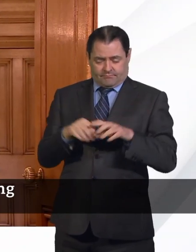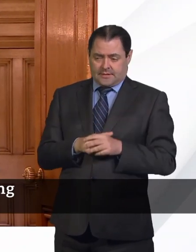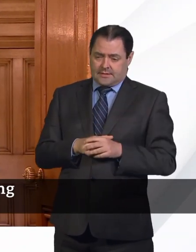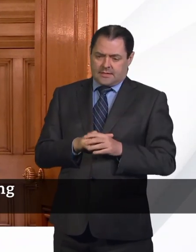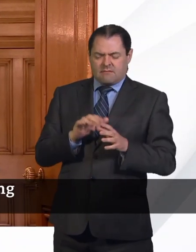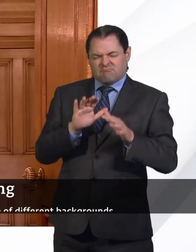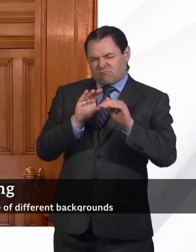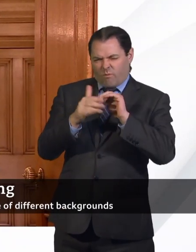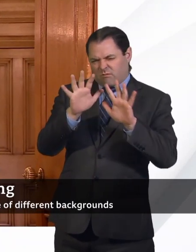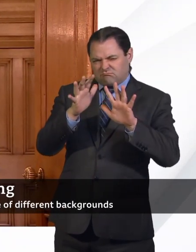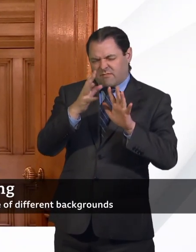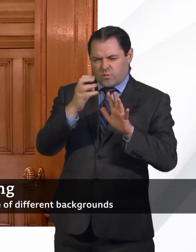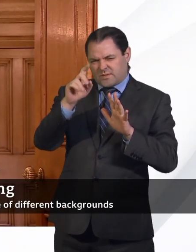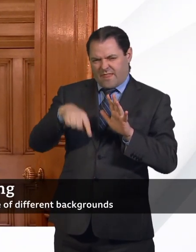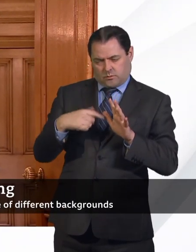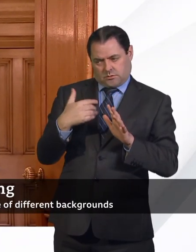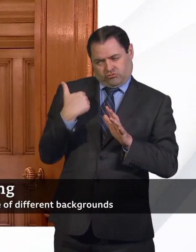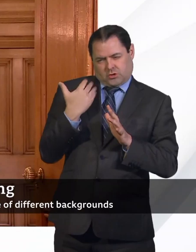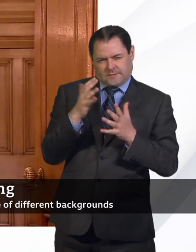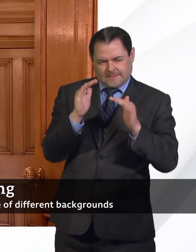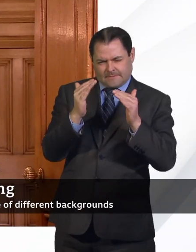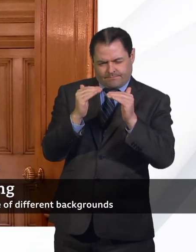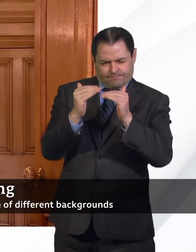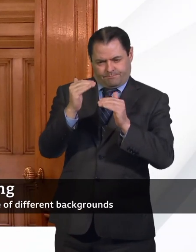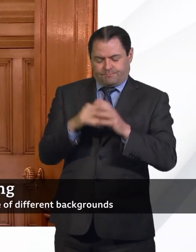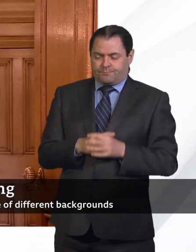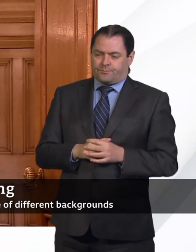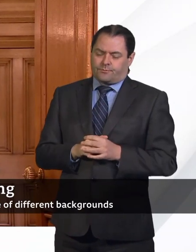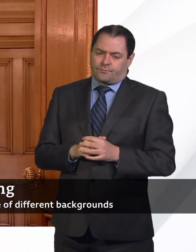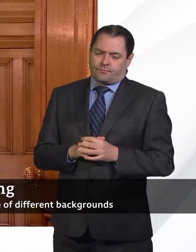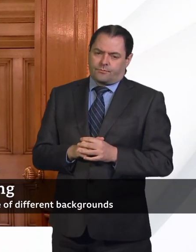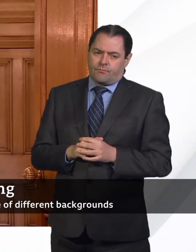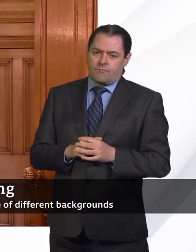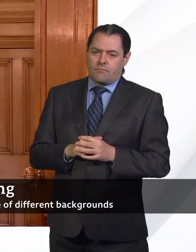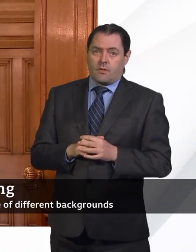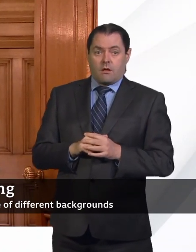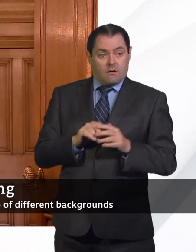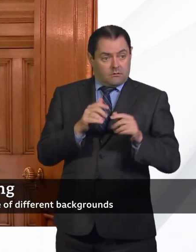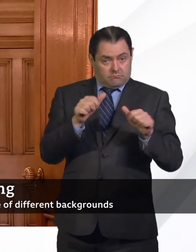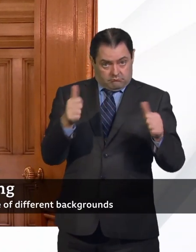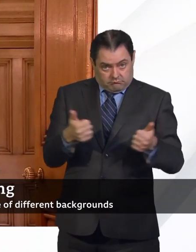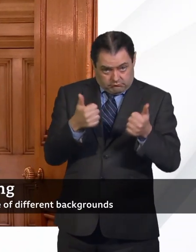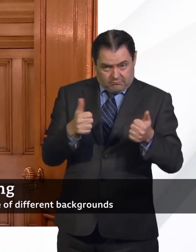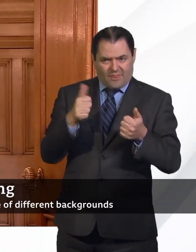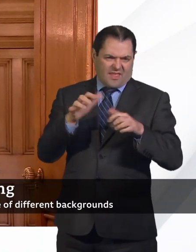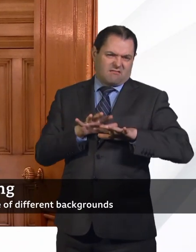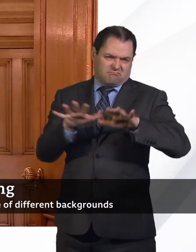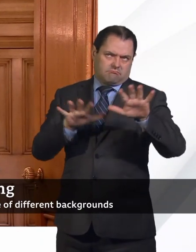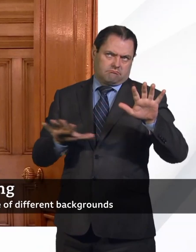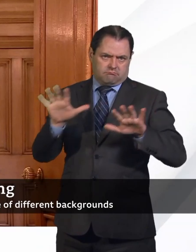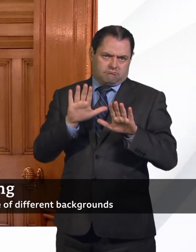over 40,000 a day on the latest figures. And then we'll roll them out across the country.